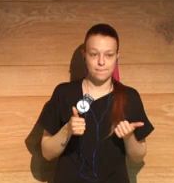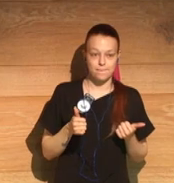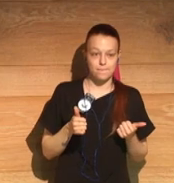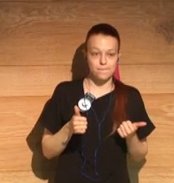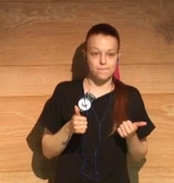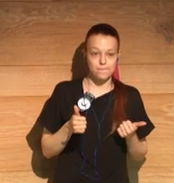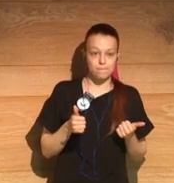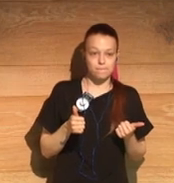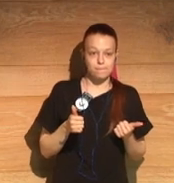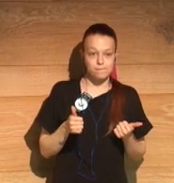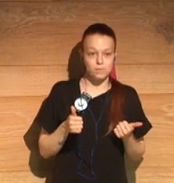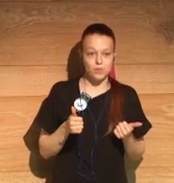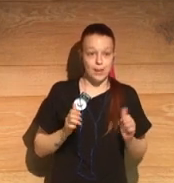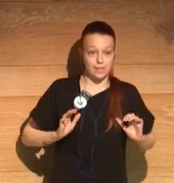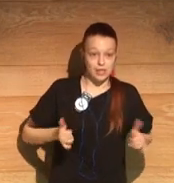Such as.